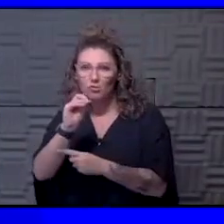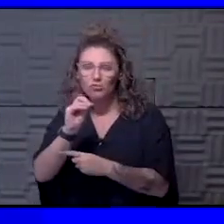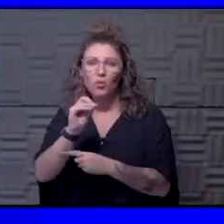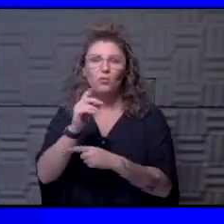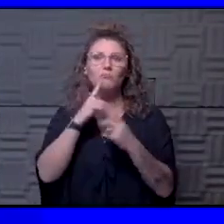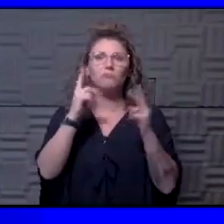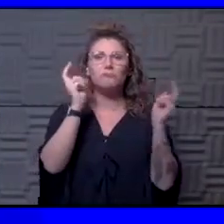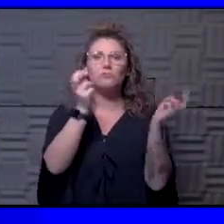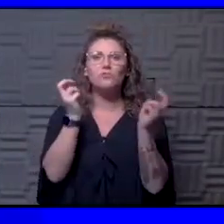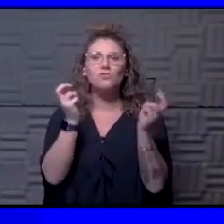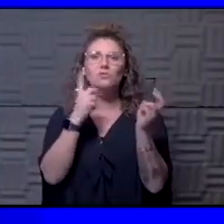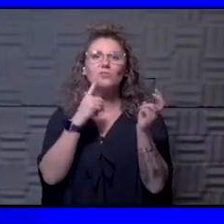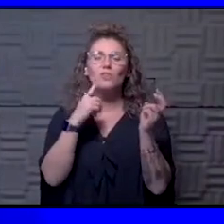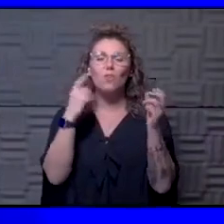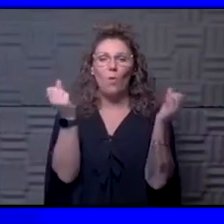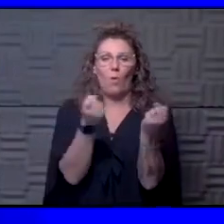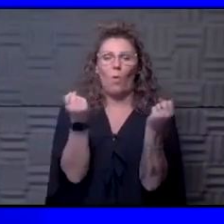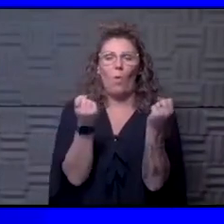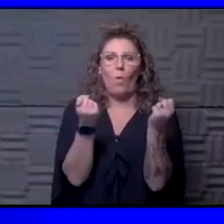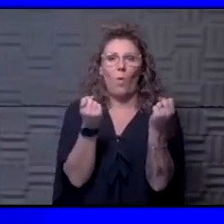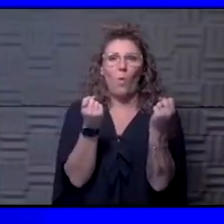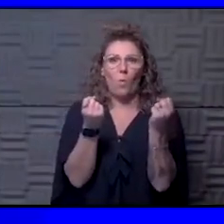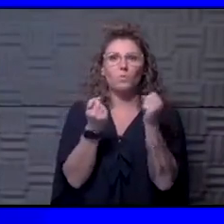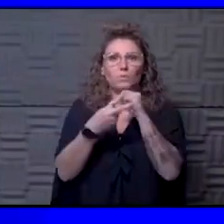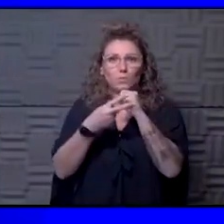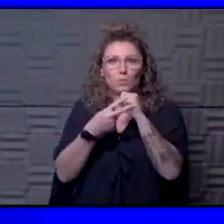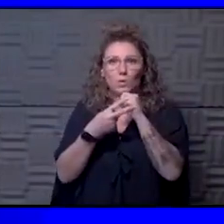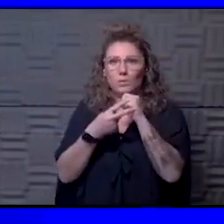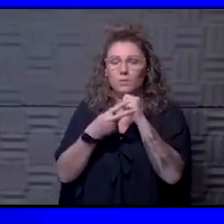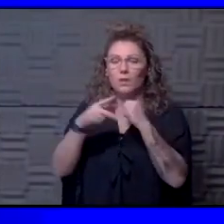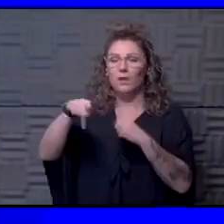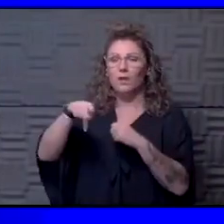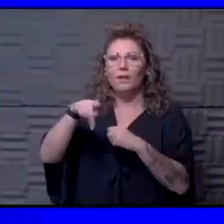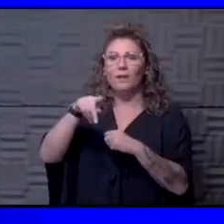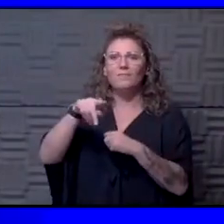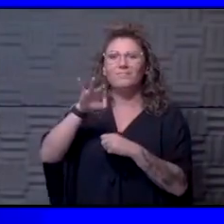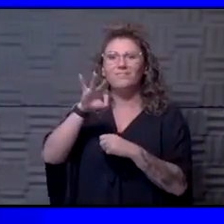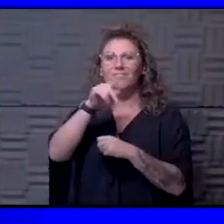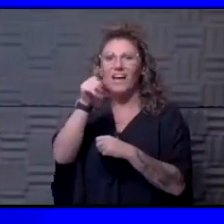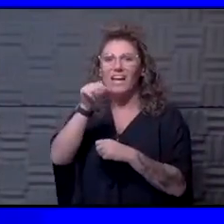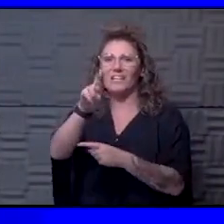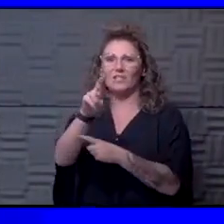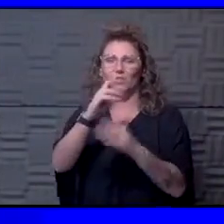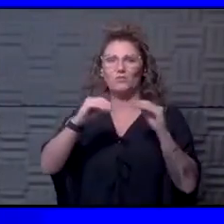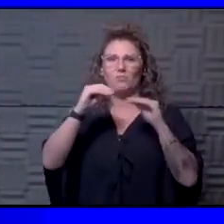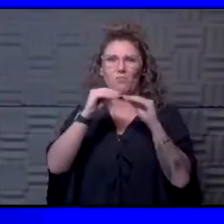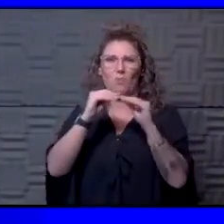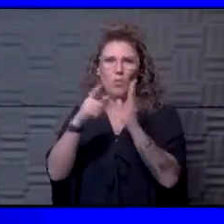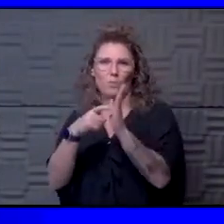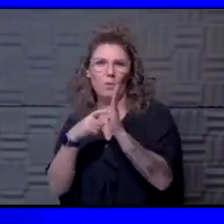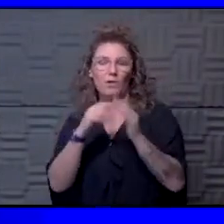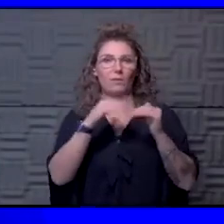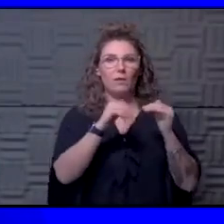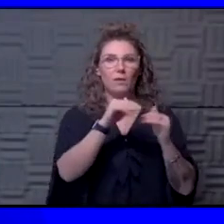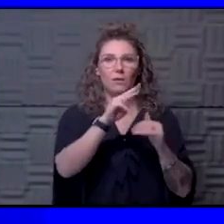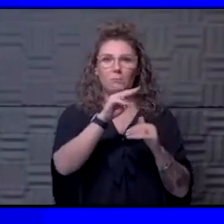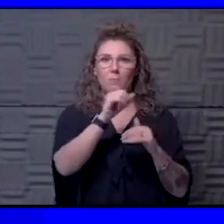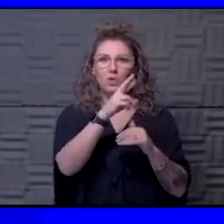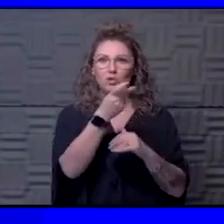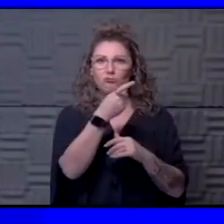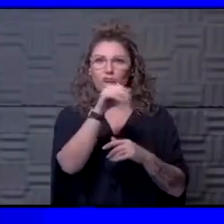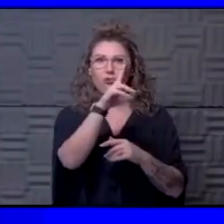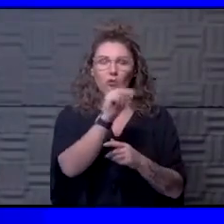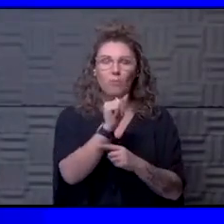of the cold chain storage. Obviously, Pfizer has a little bit more requirements than Moderna. You know, if AstraZeneca does